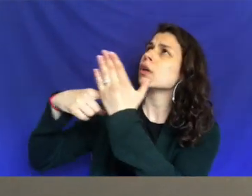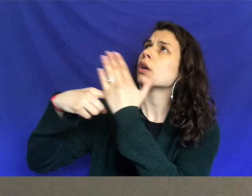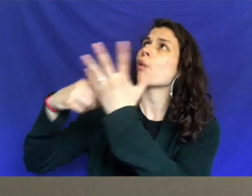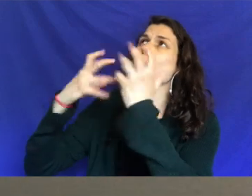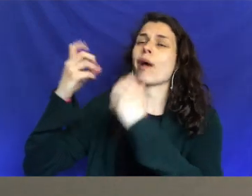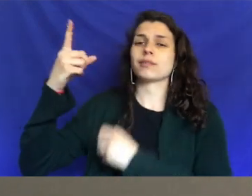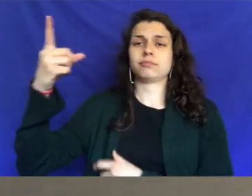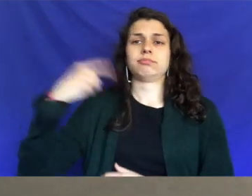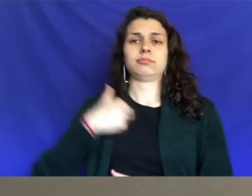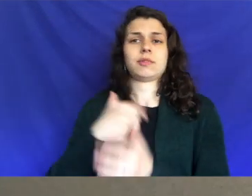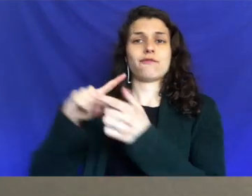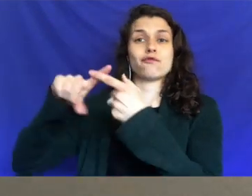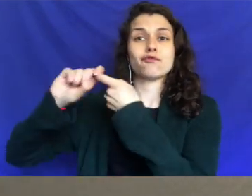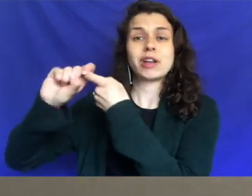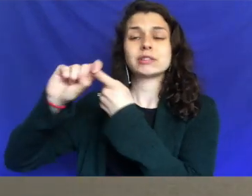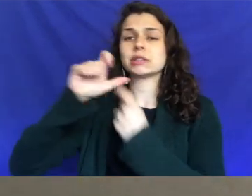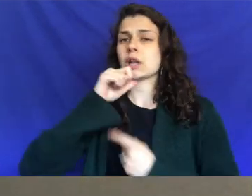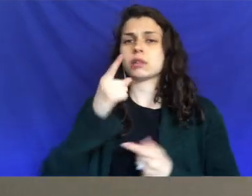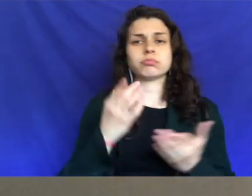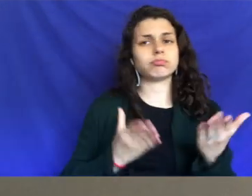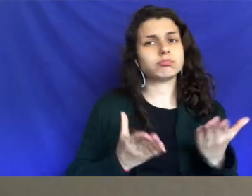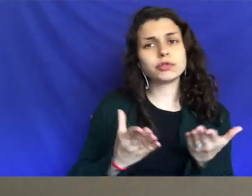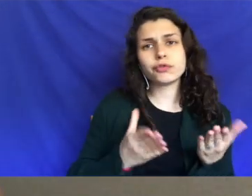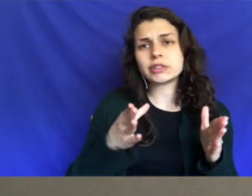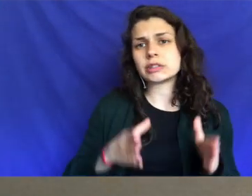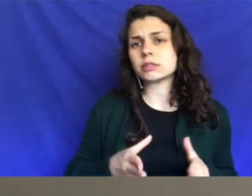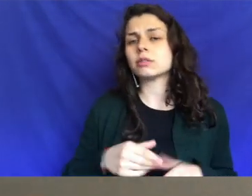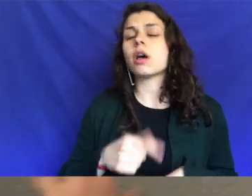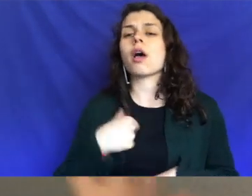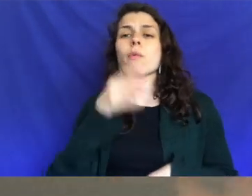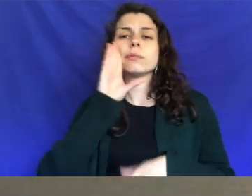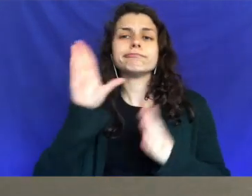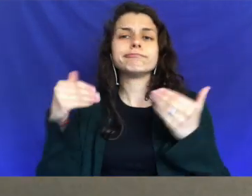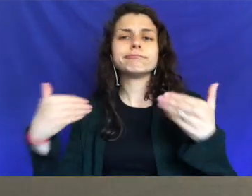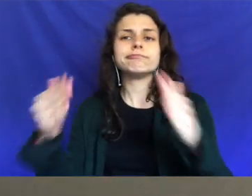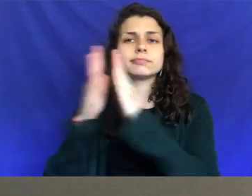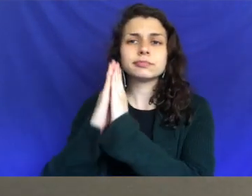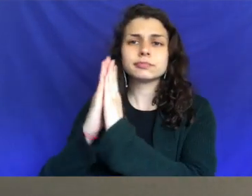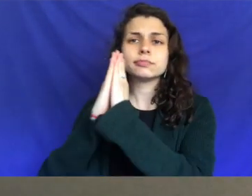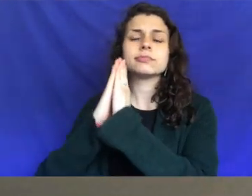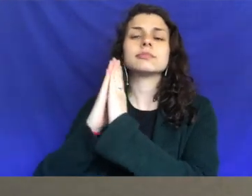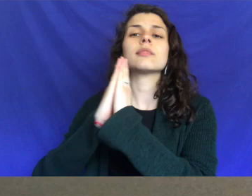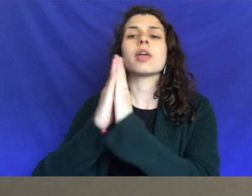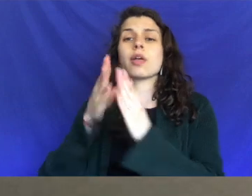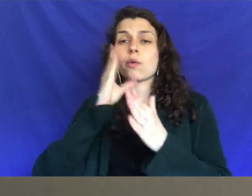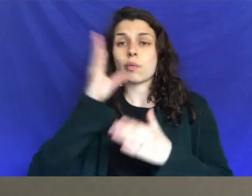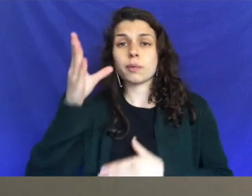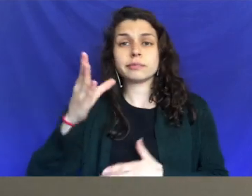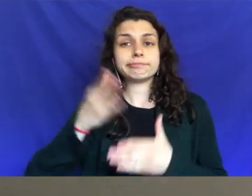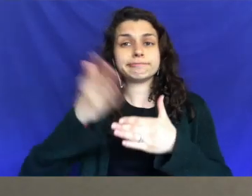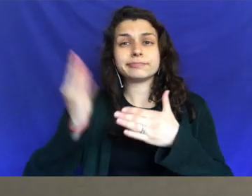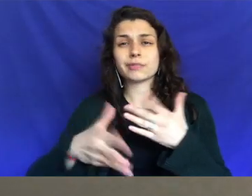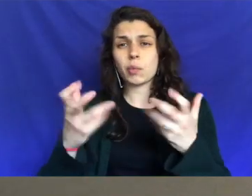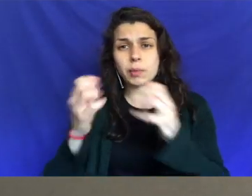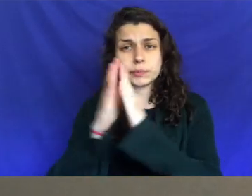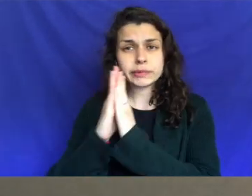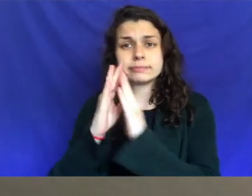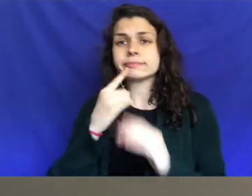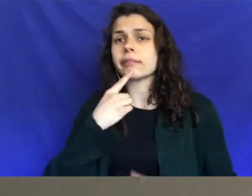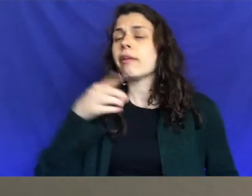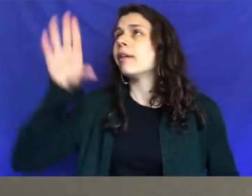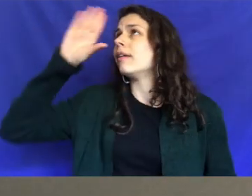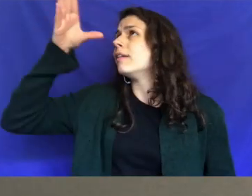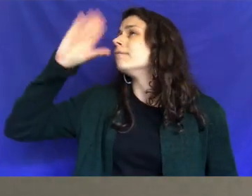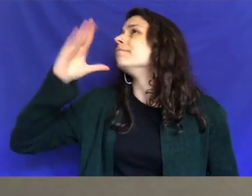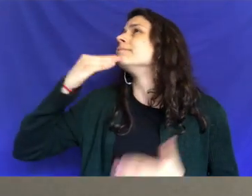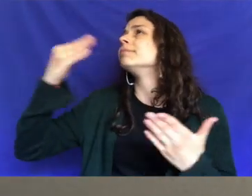He wants us to be his friends, not his servants. And so, um, I'm just going to pray for us and then we're going to be done. So, um, I just want to pray. want to